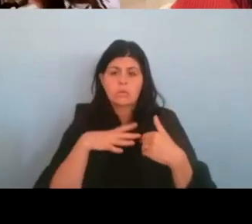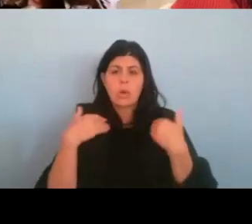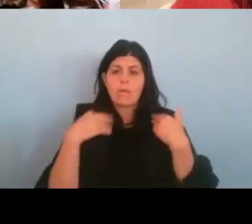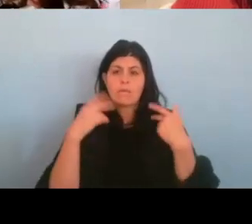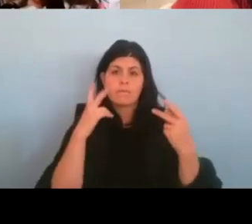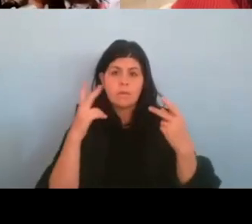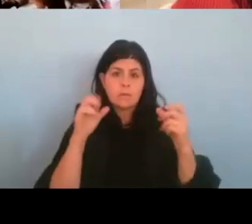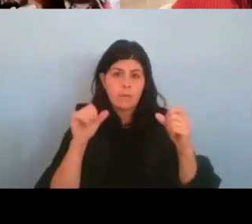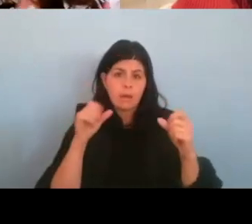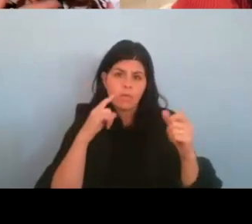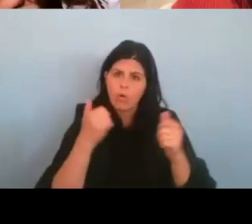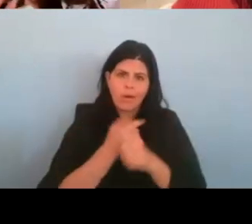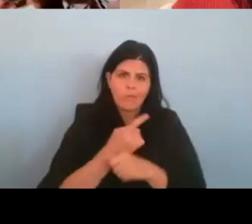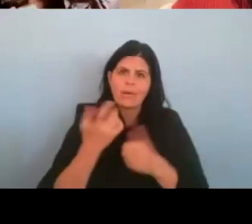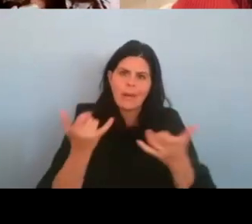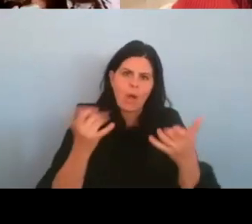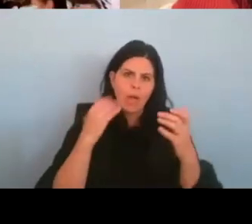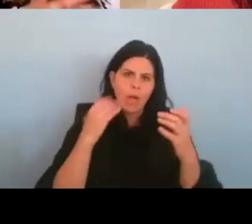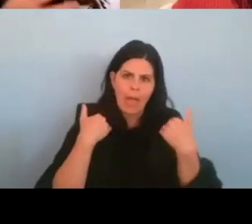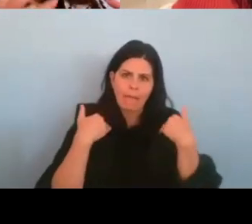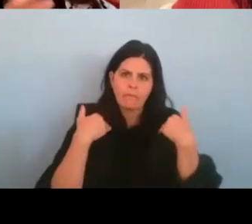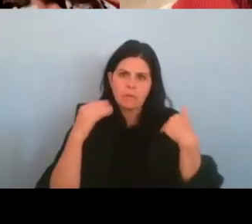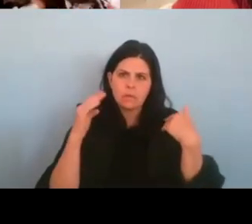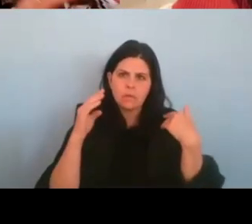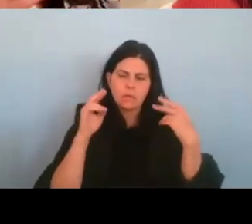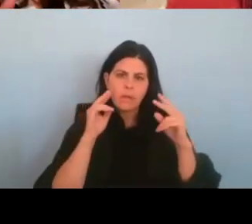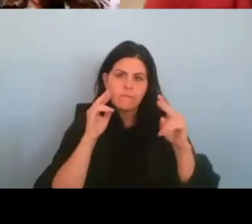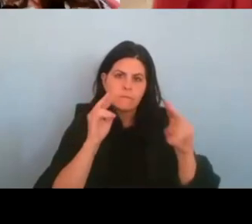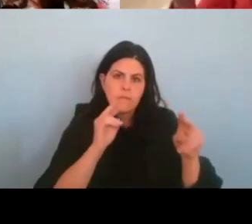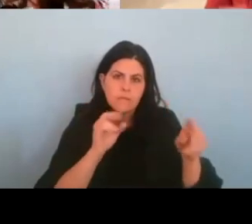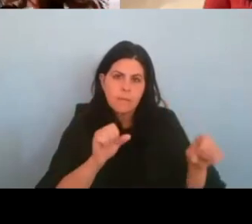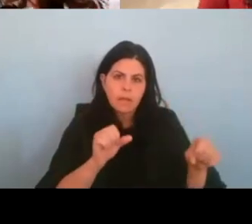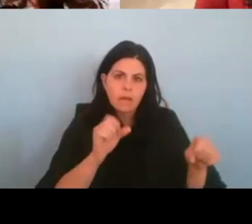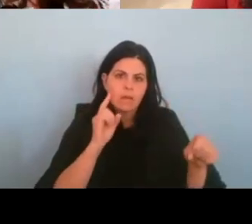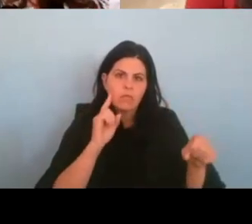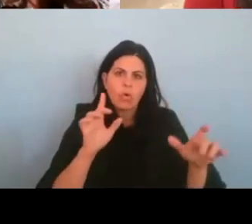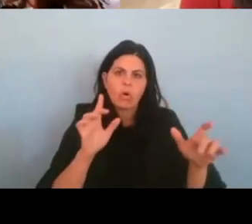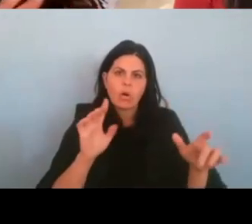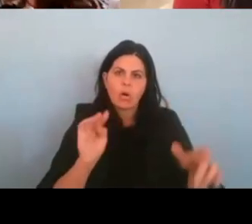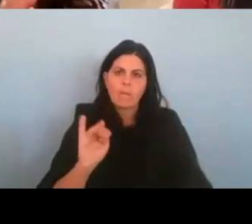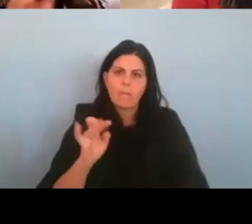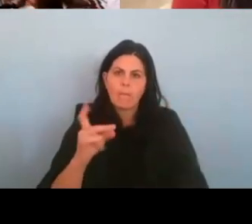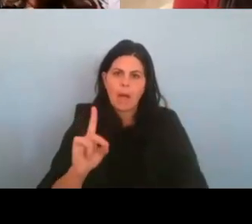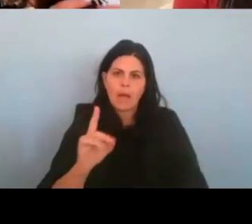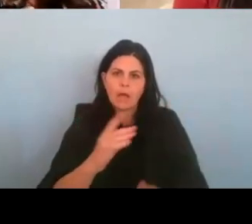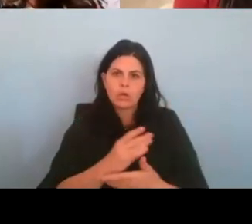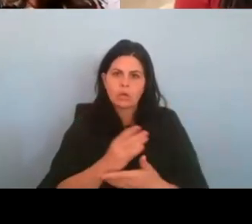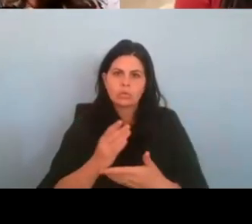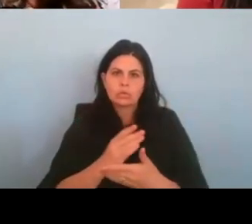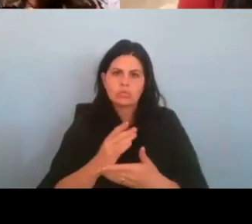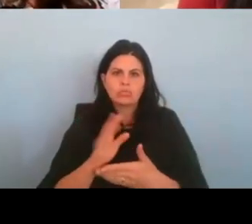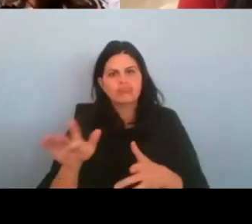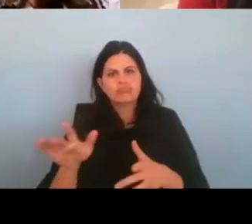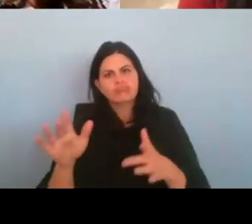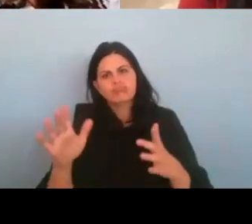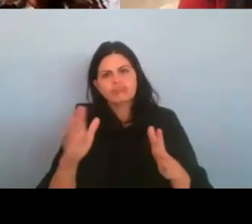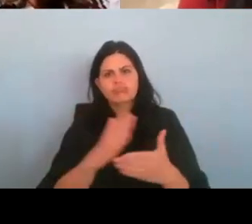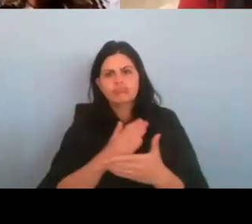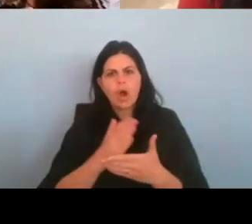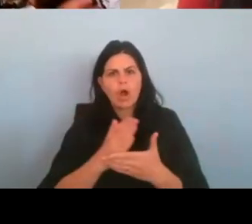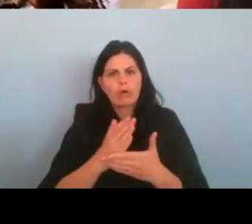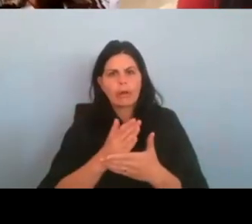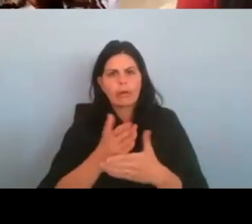There is visibility now for, um, for like mild to moderate disabilities, but there's still a lot of, um,